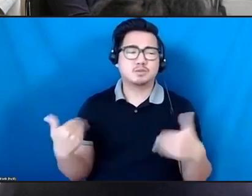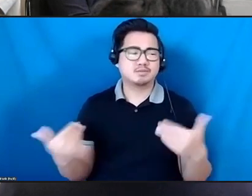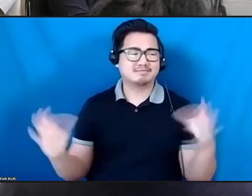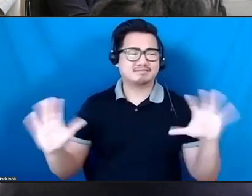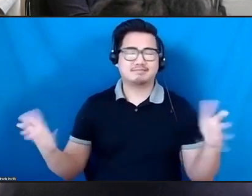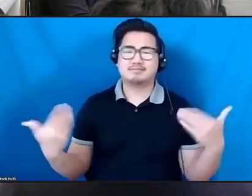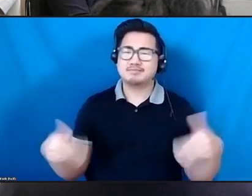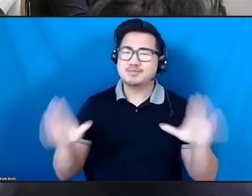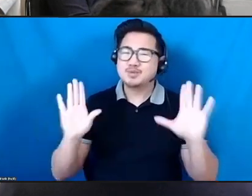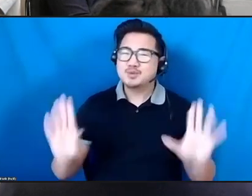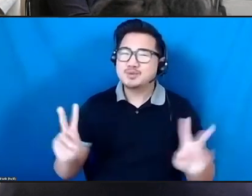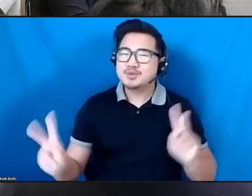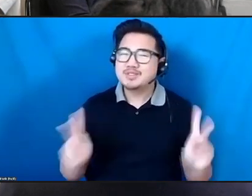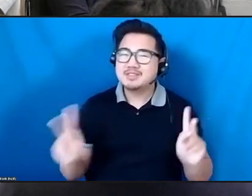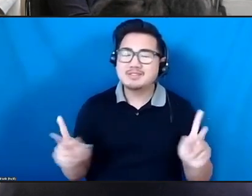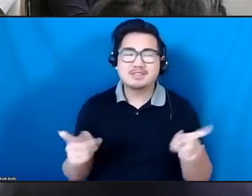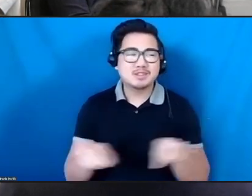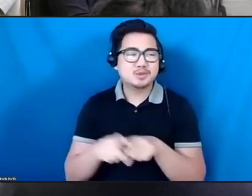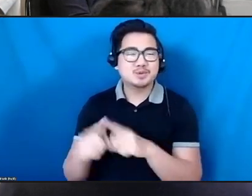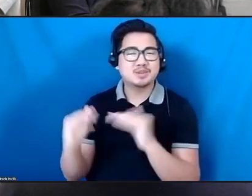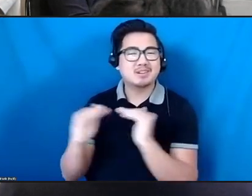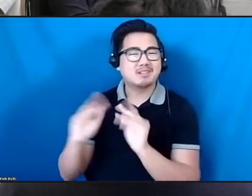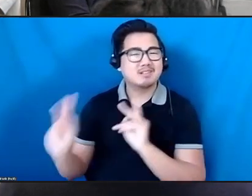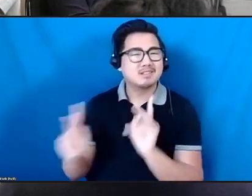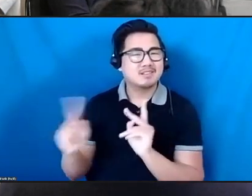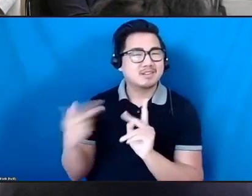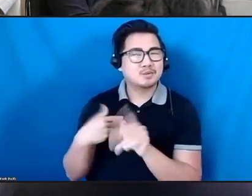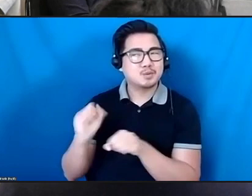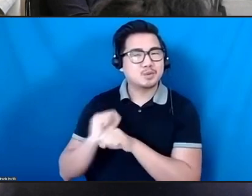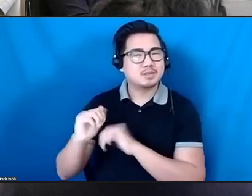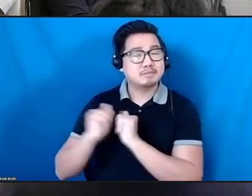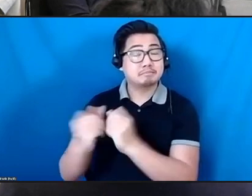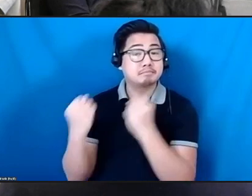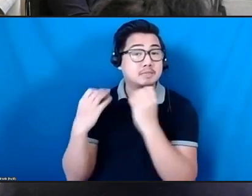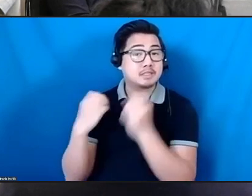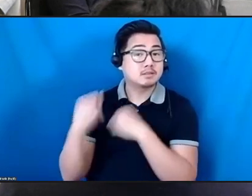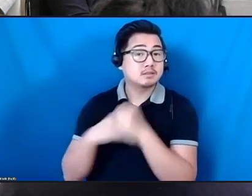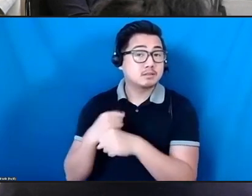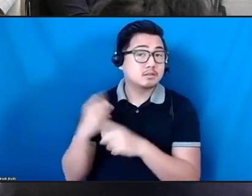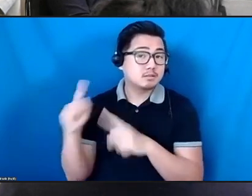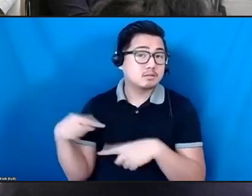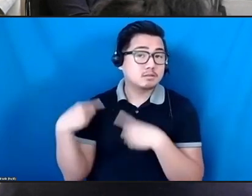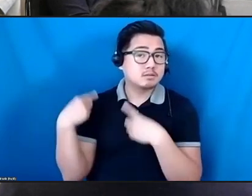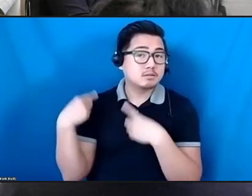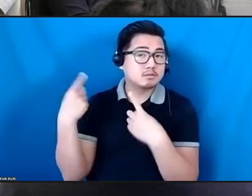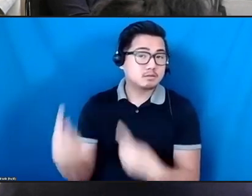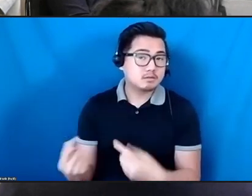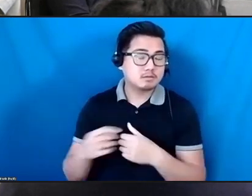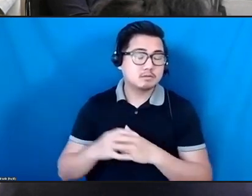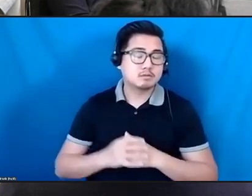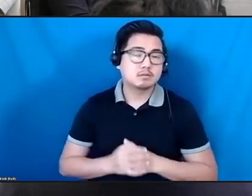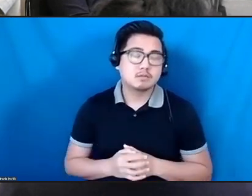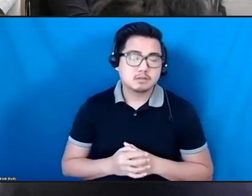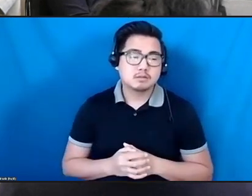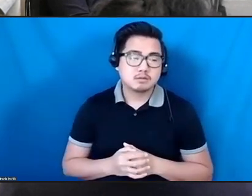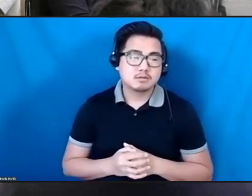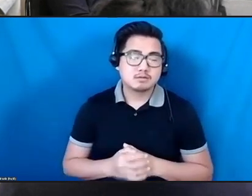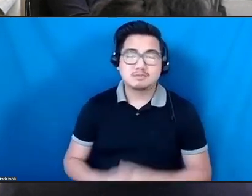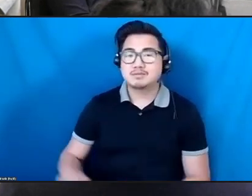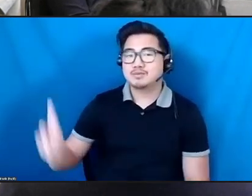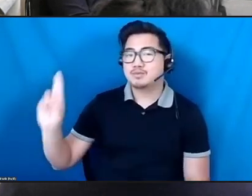colleagues that you've worked with over the years. And Ronnie brought up